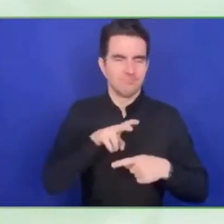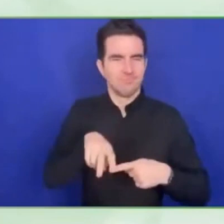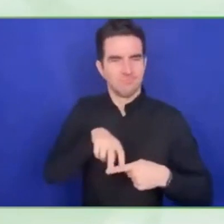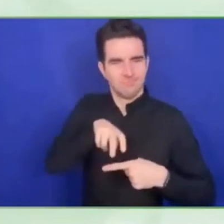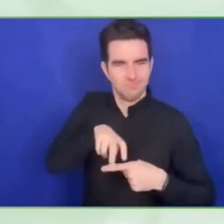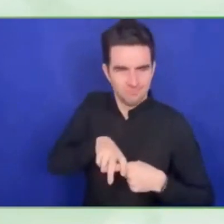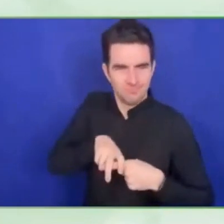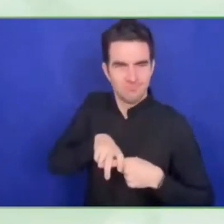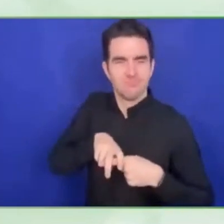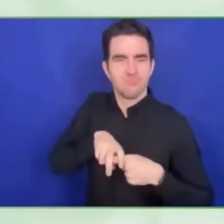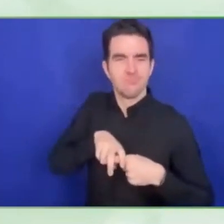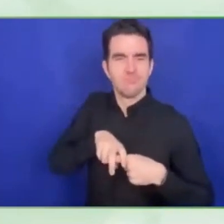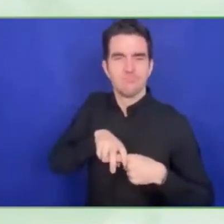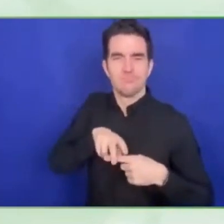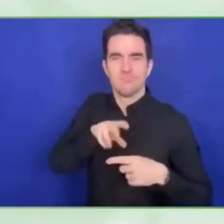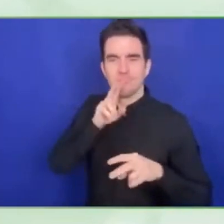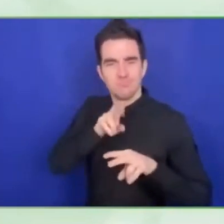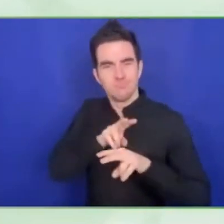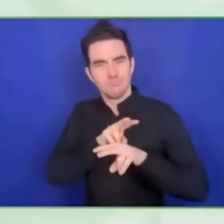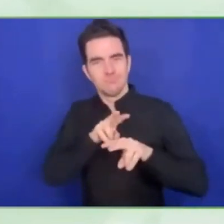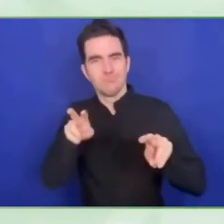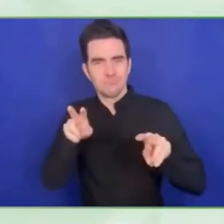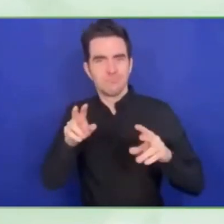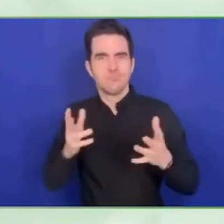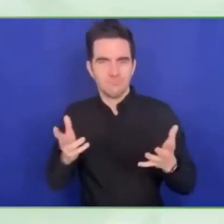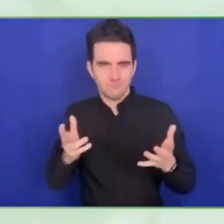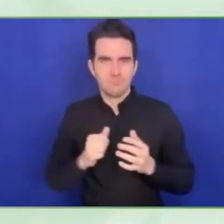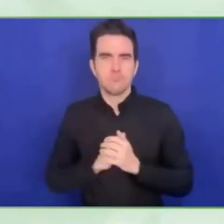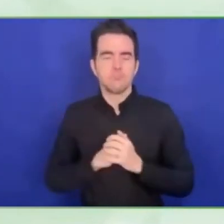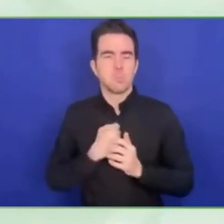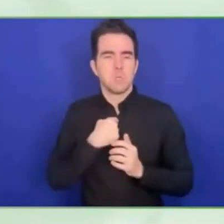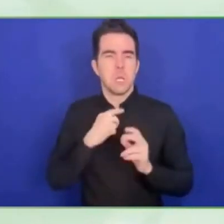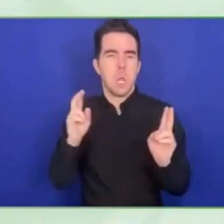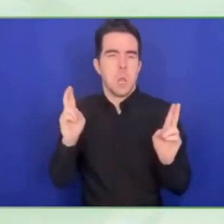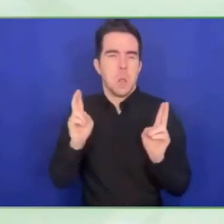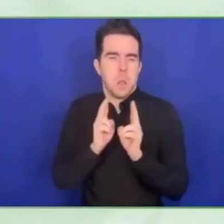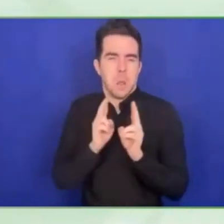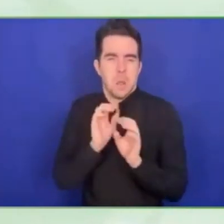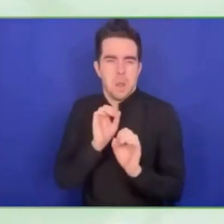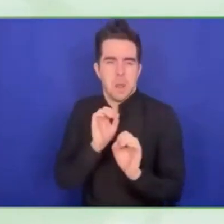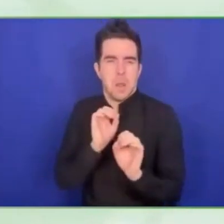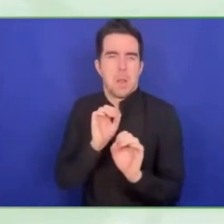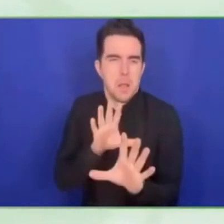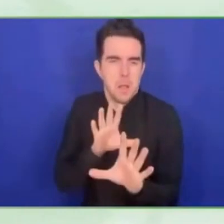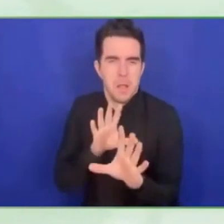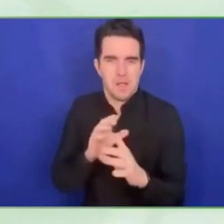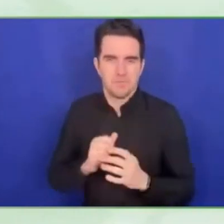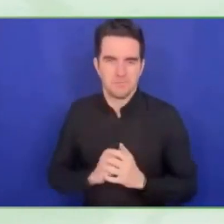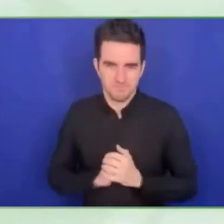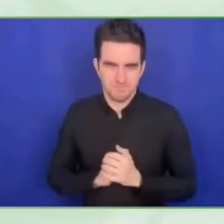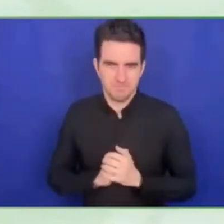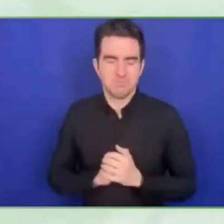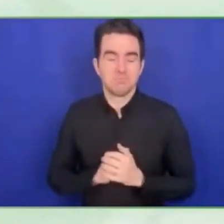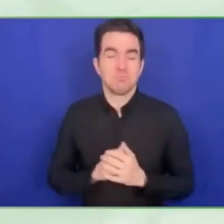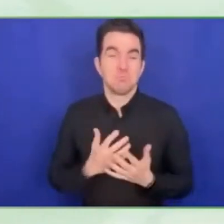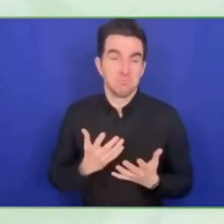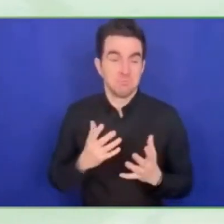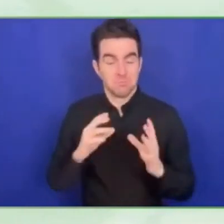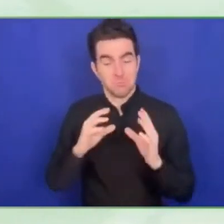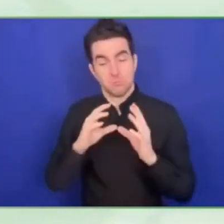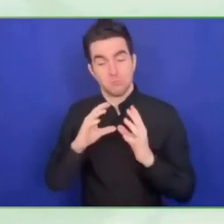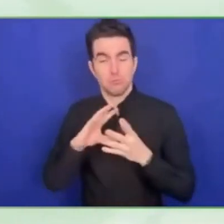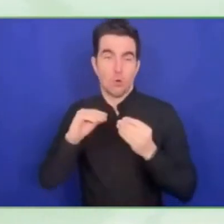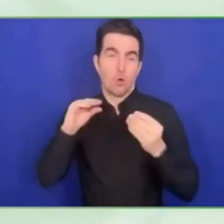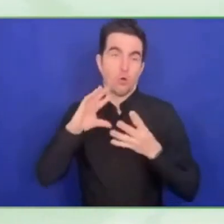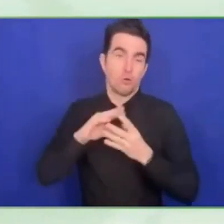we build the largest innovation ecosystem in Africa for assistive technology. My name is